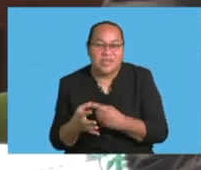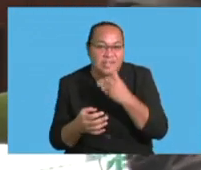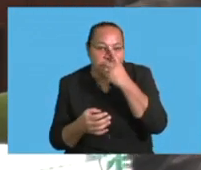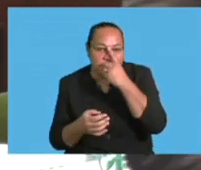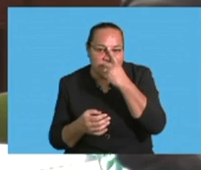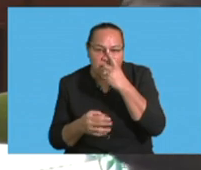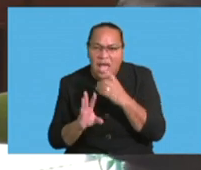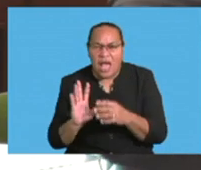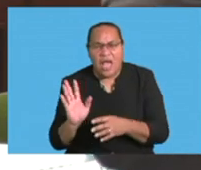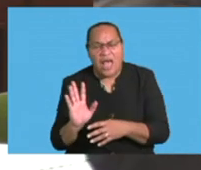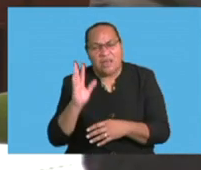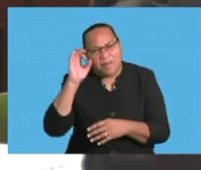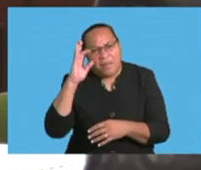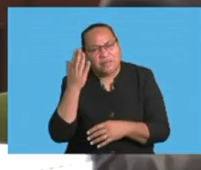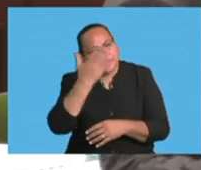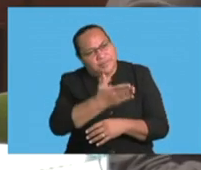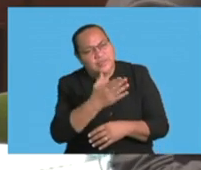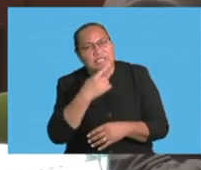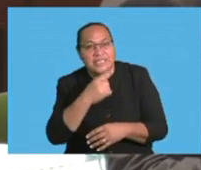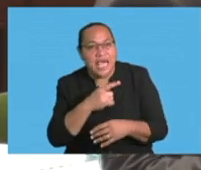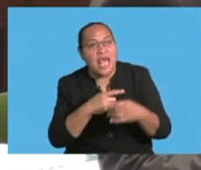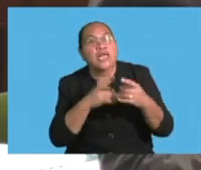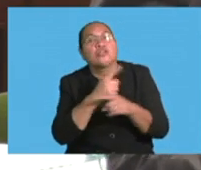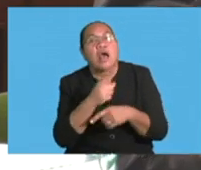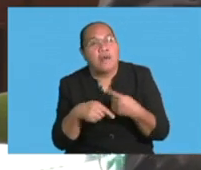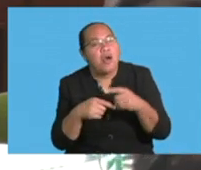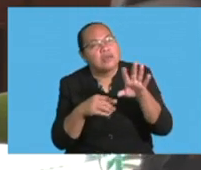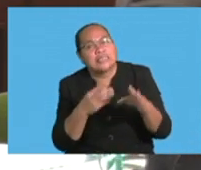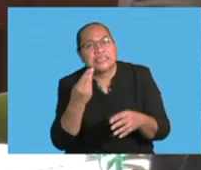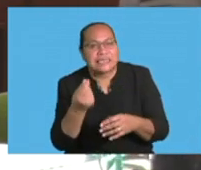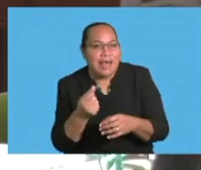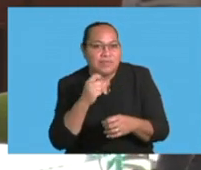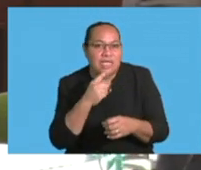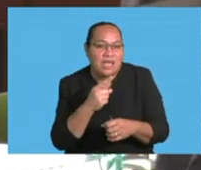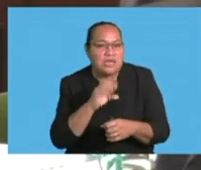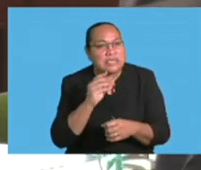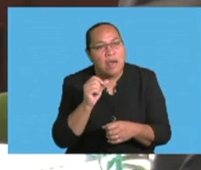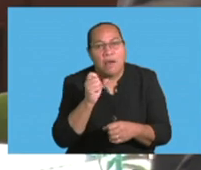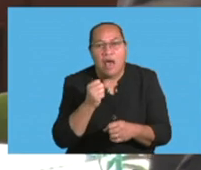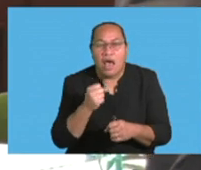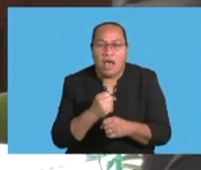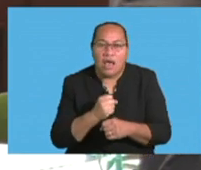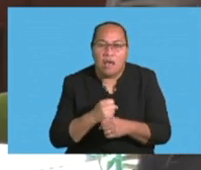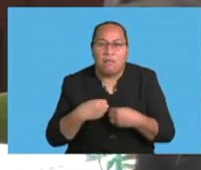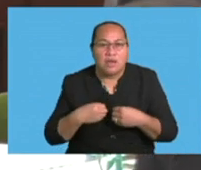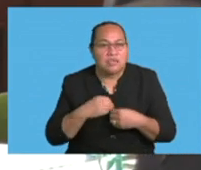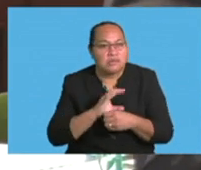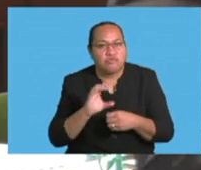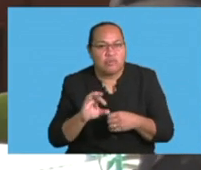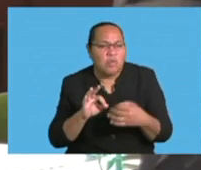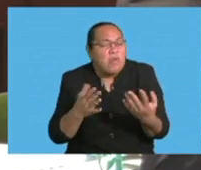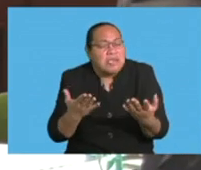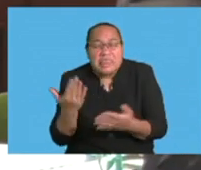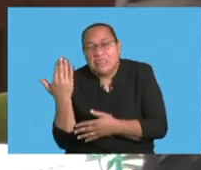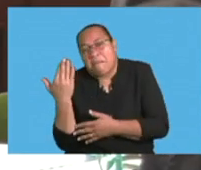spoke about how he knows of some company not being, you know, accessing, being able to access credit. That depends on the